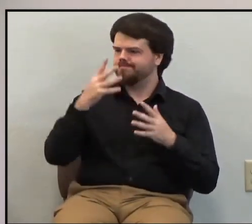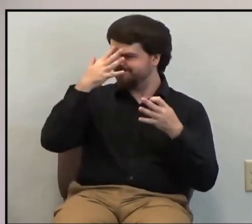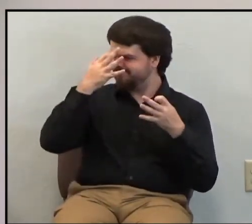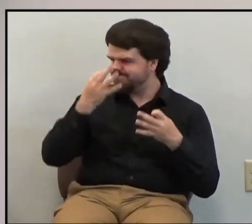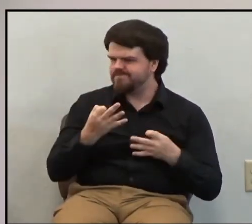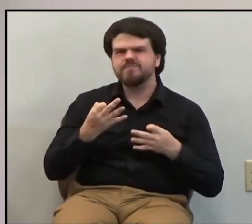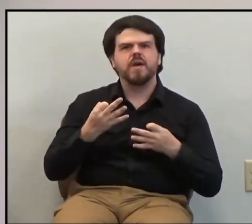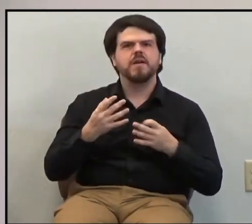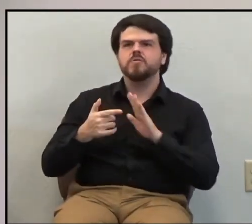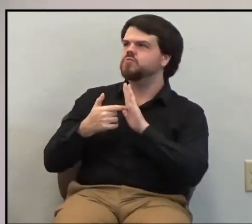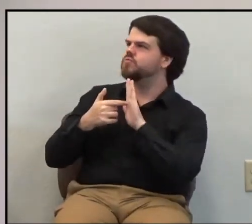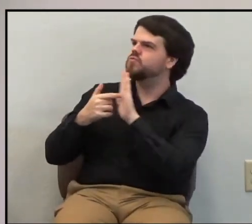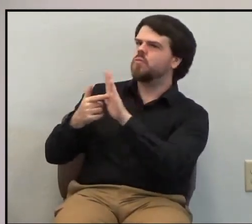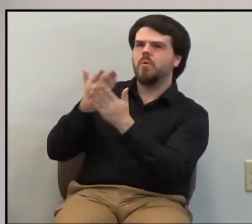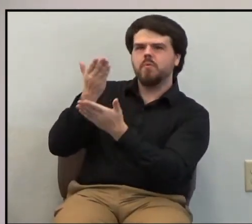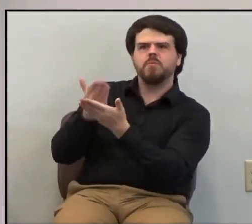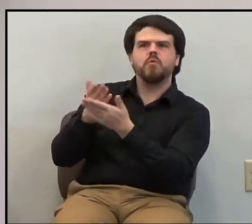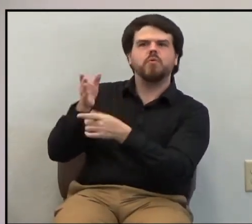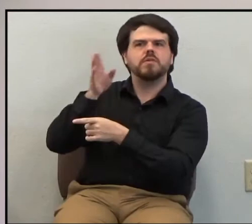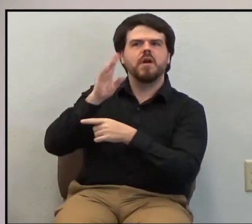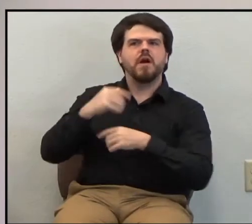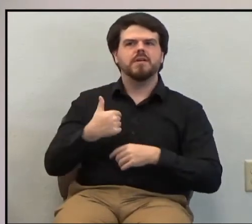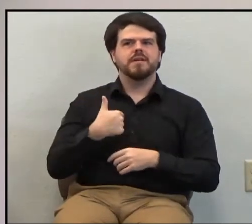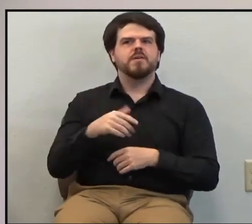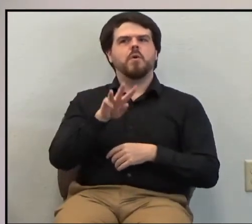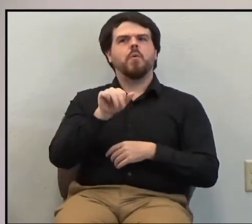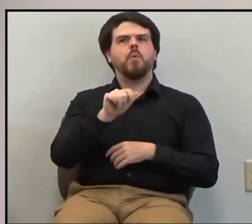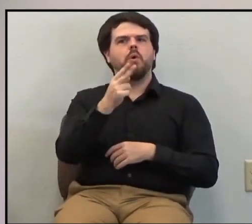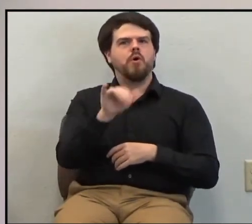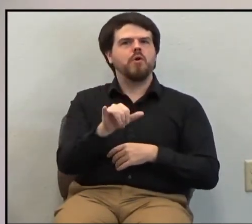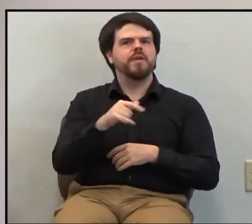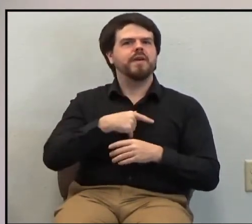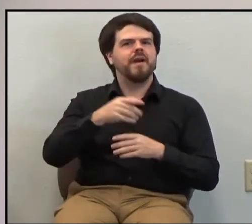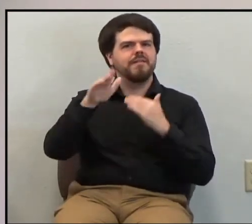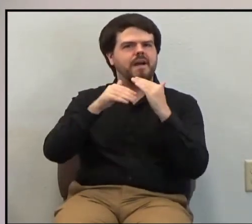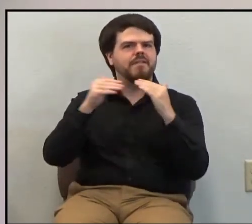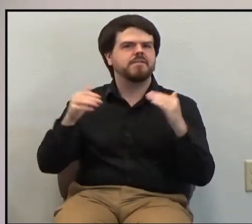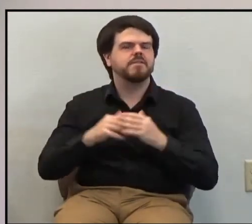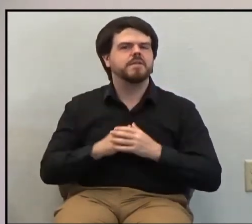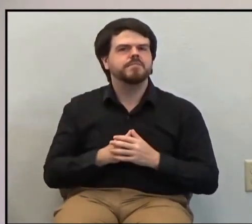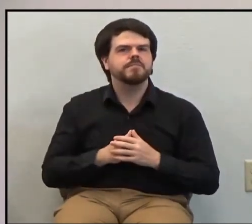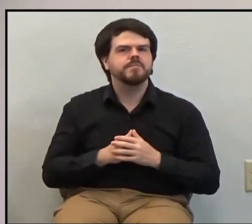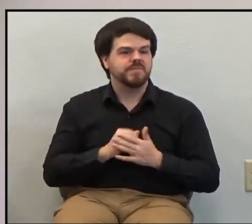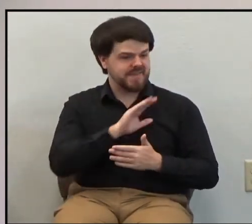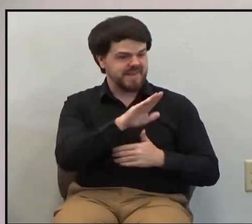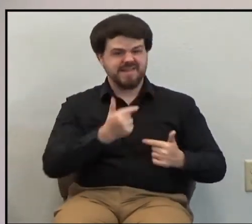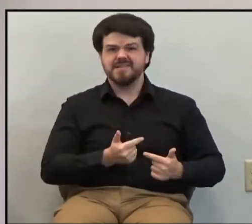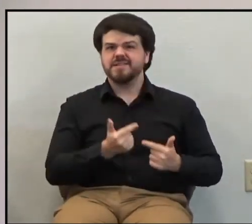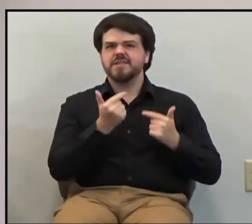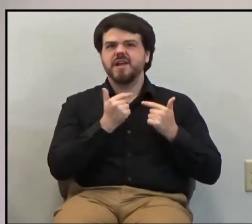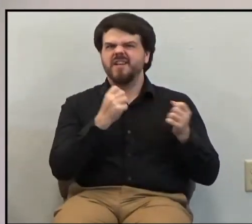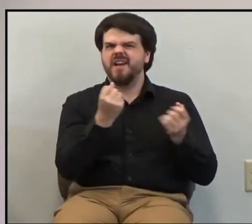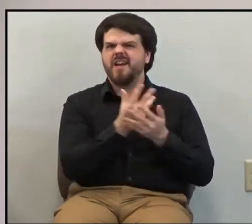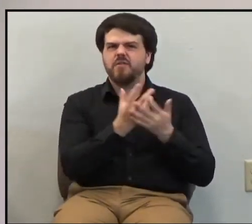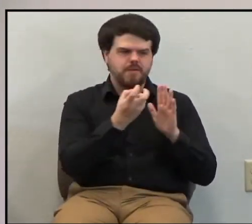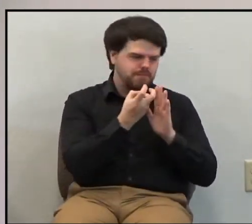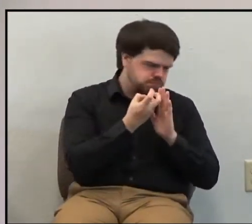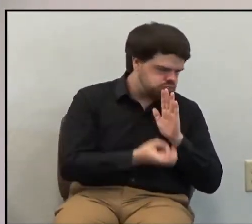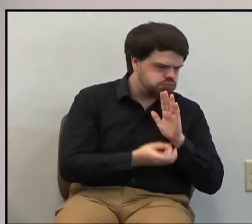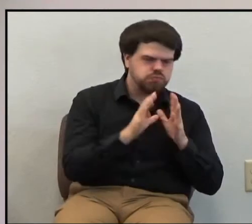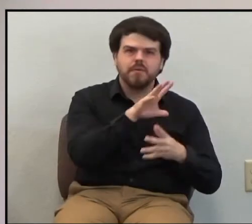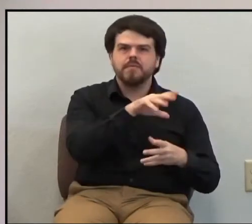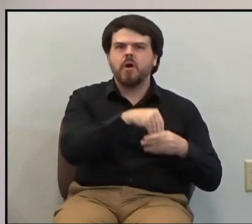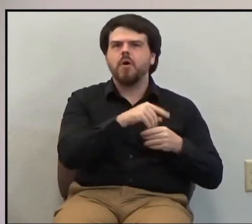that he was worthy of heaven and of God's blessing and favor. His whole life was absorbed with this.